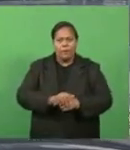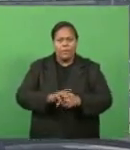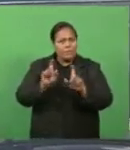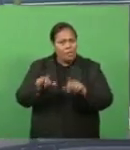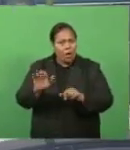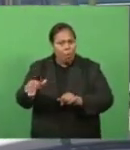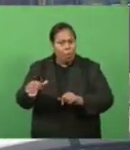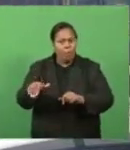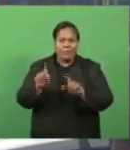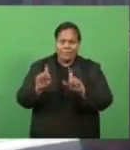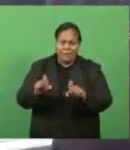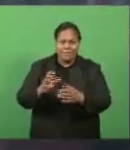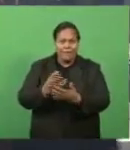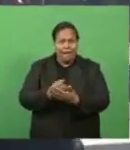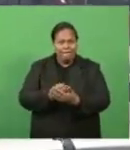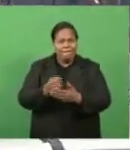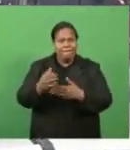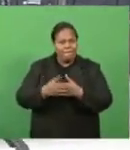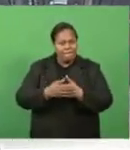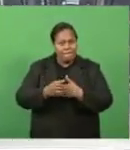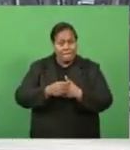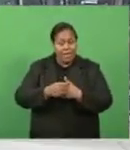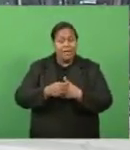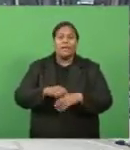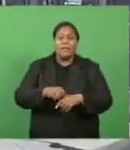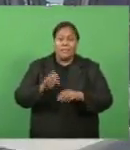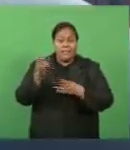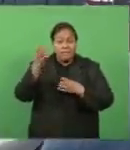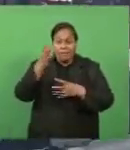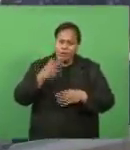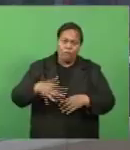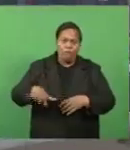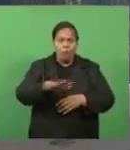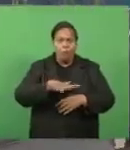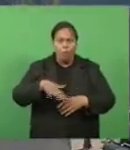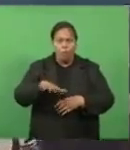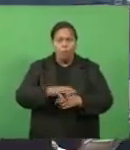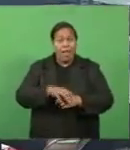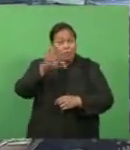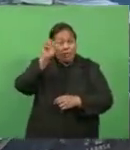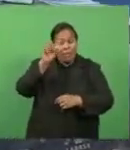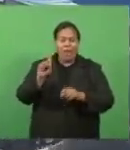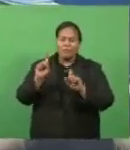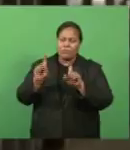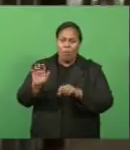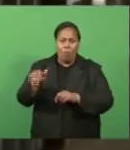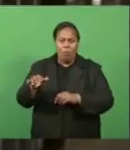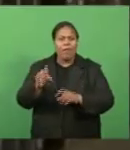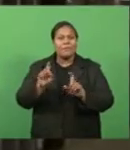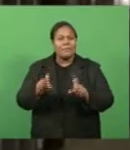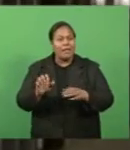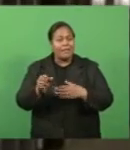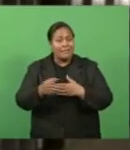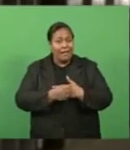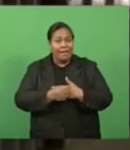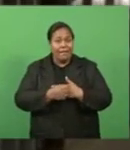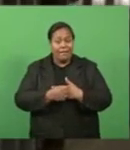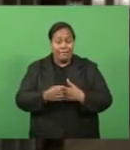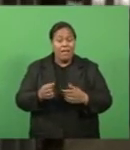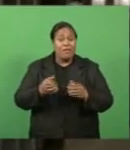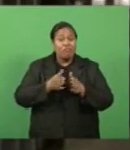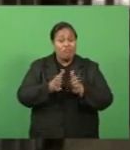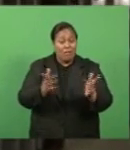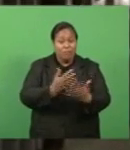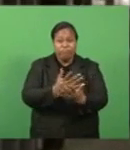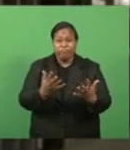stay home, stay safe. This is the information for everyone. Remember, stay home, stay safe. The general public in Lombasa